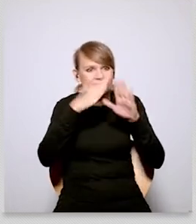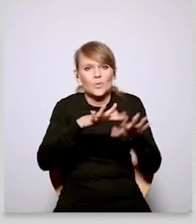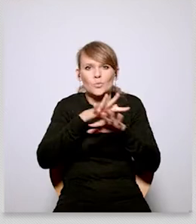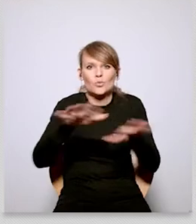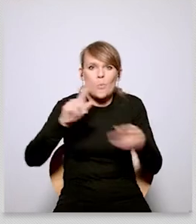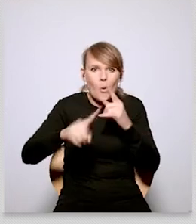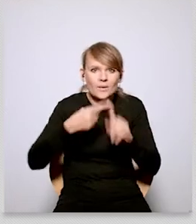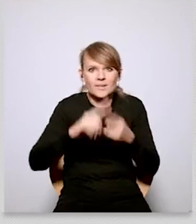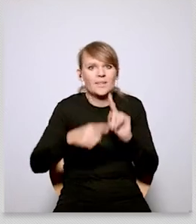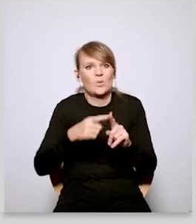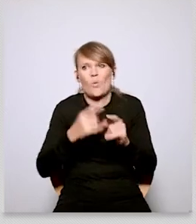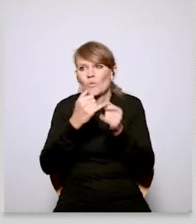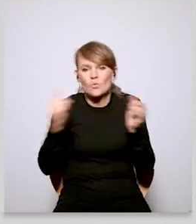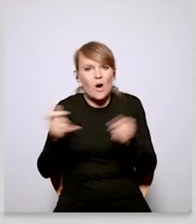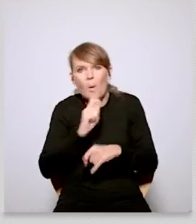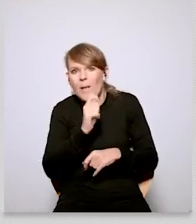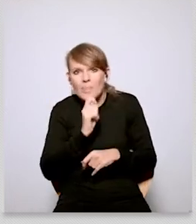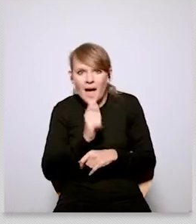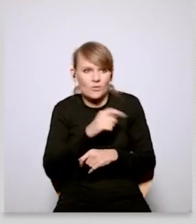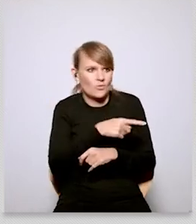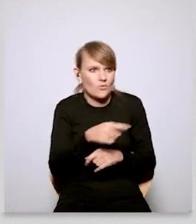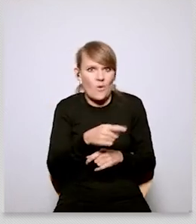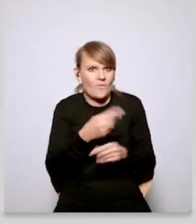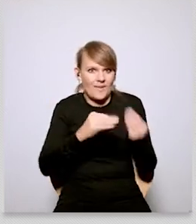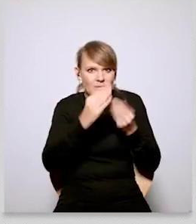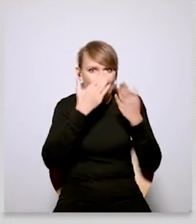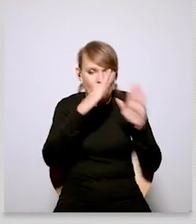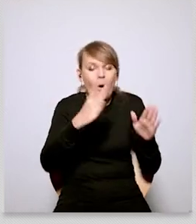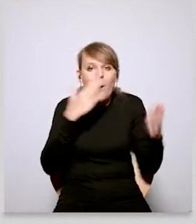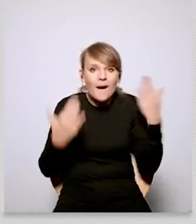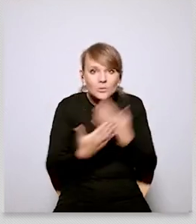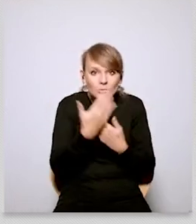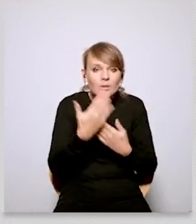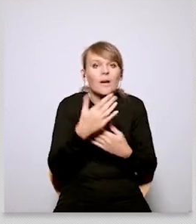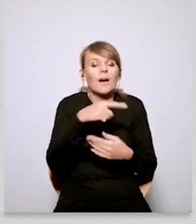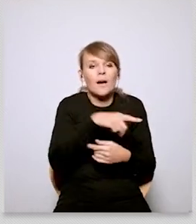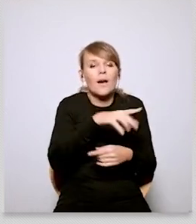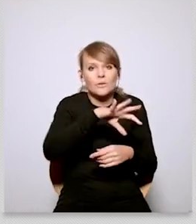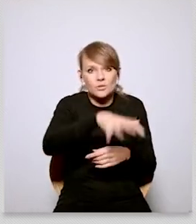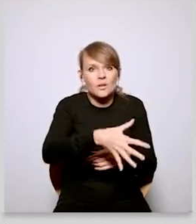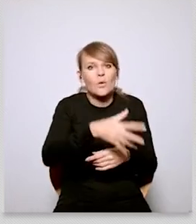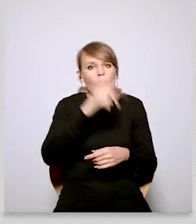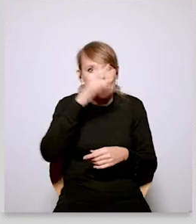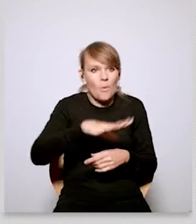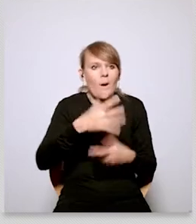negative sense and this is being reinforced by many politicians and by many commentators